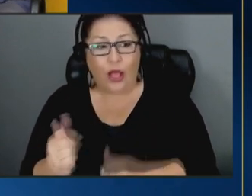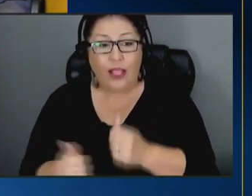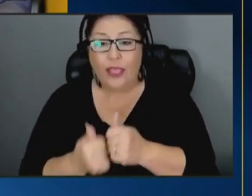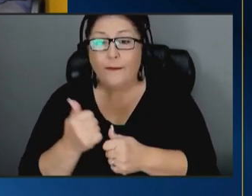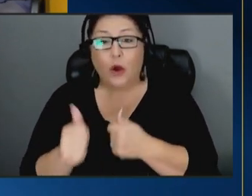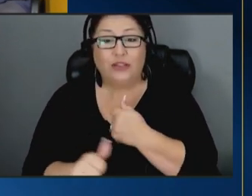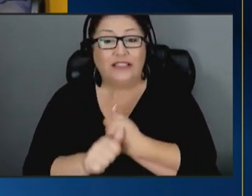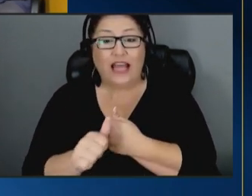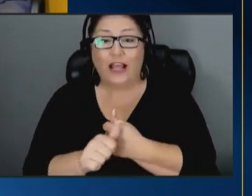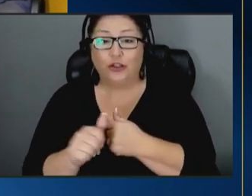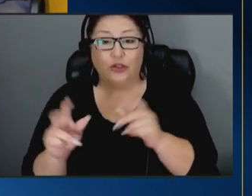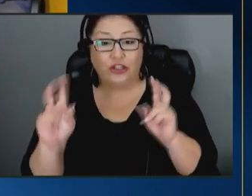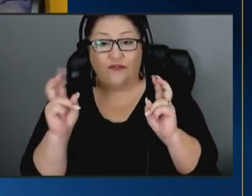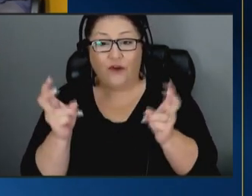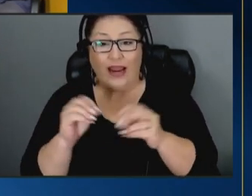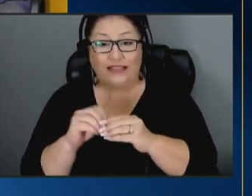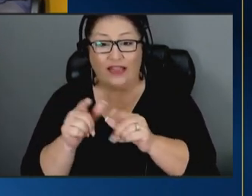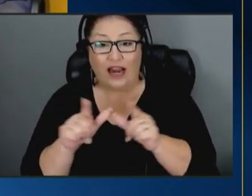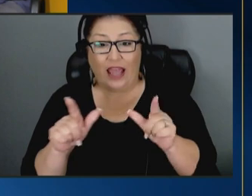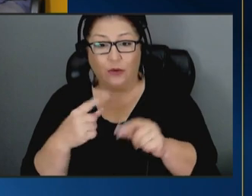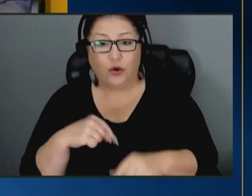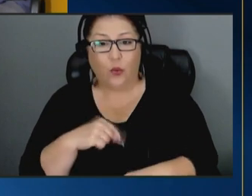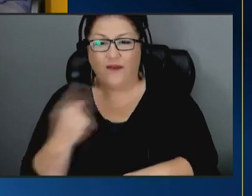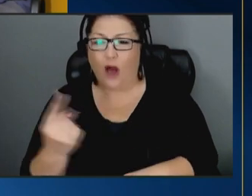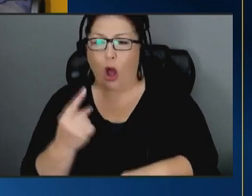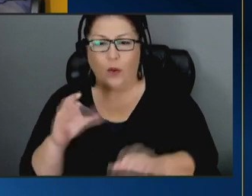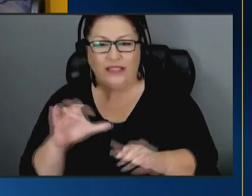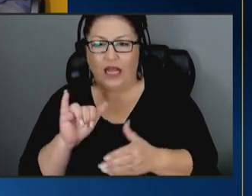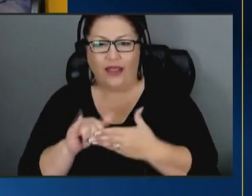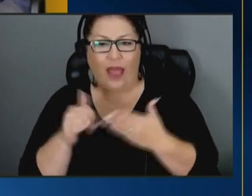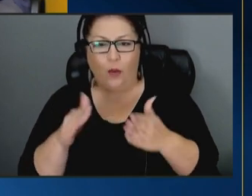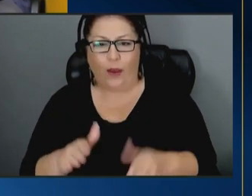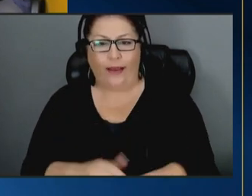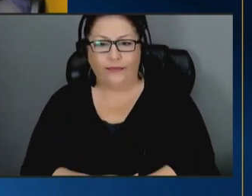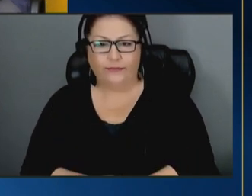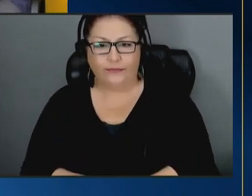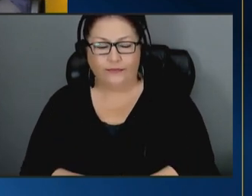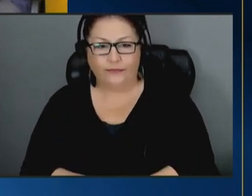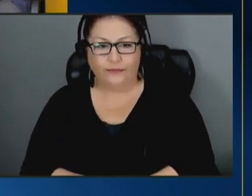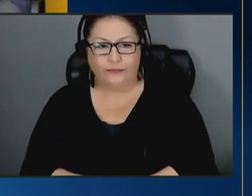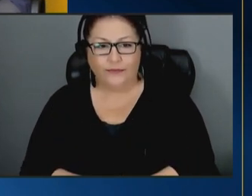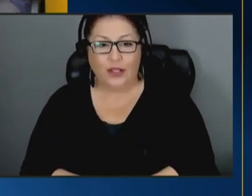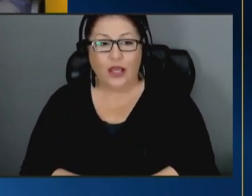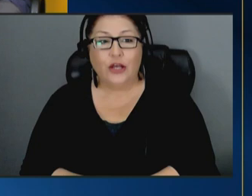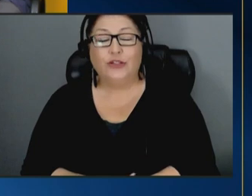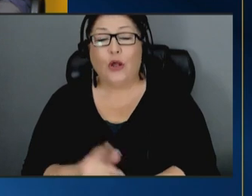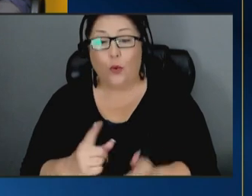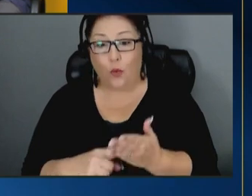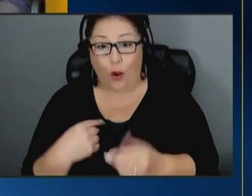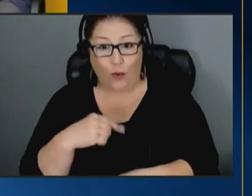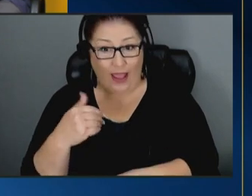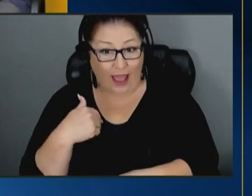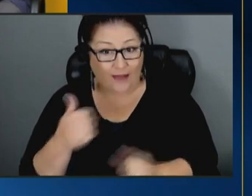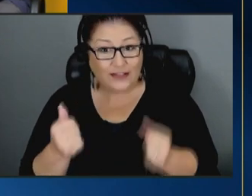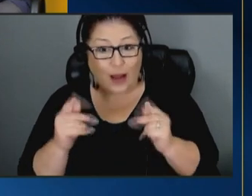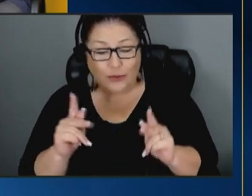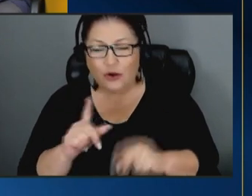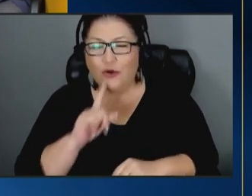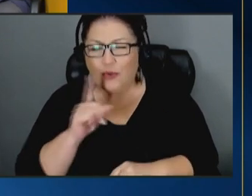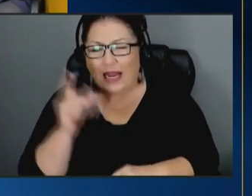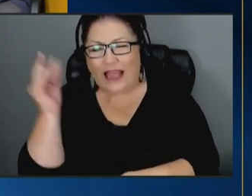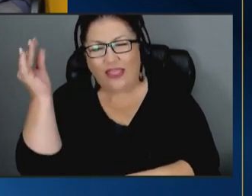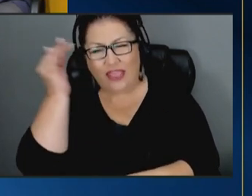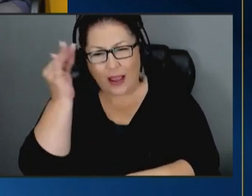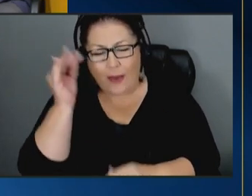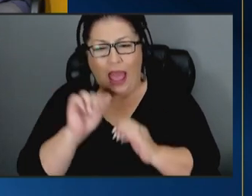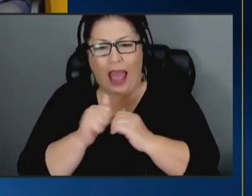phrase in the language is we've always done it this way and so what we have is an opportunity to really think about how